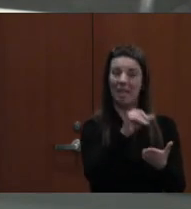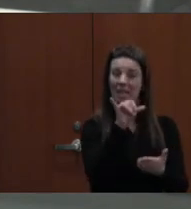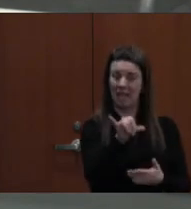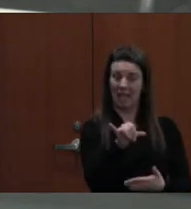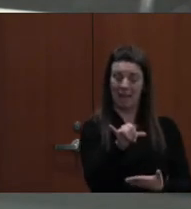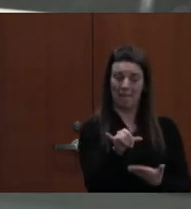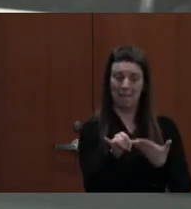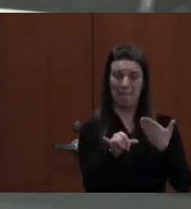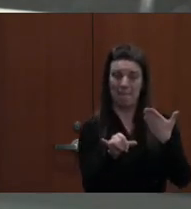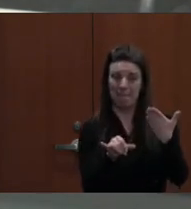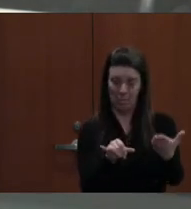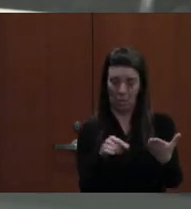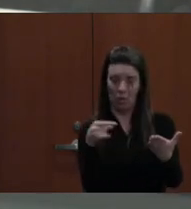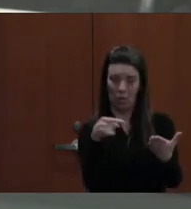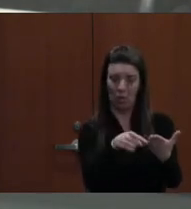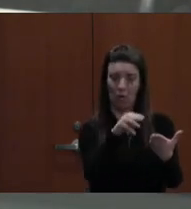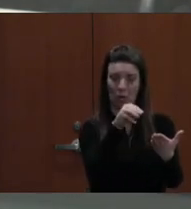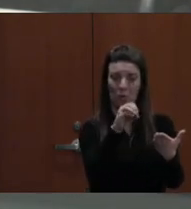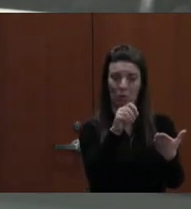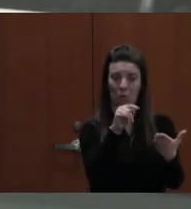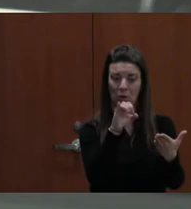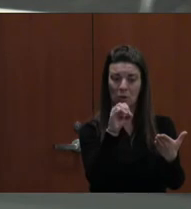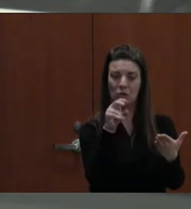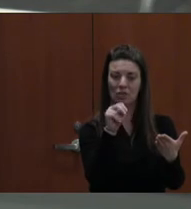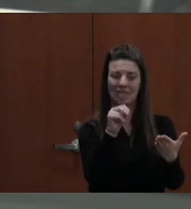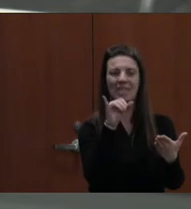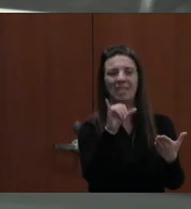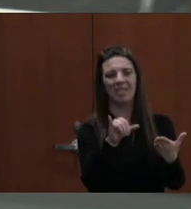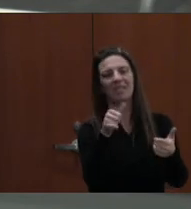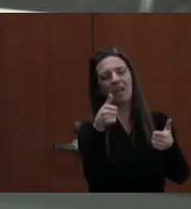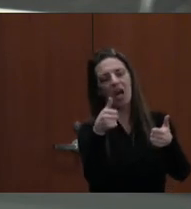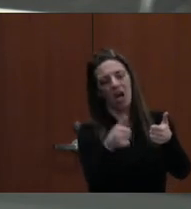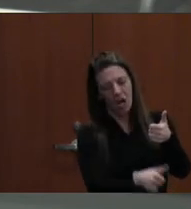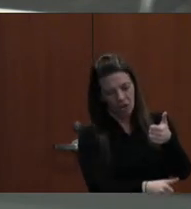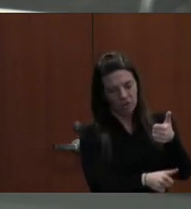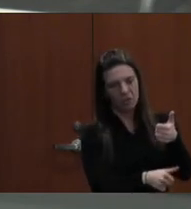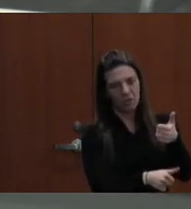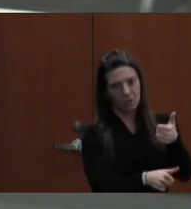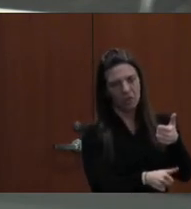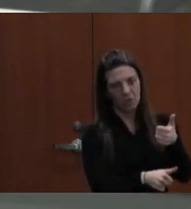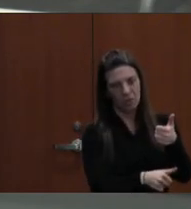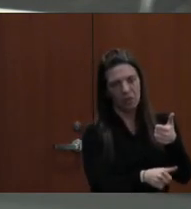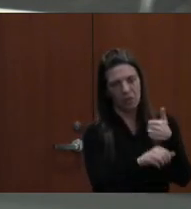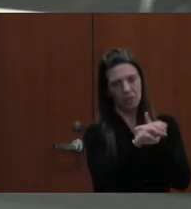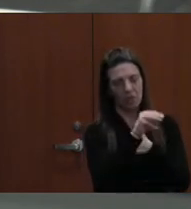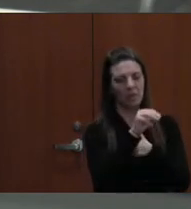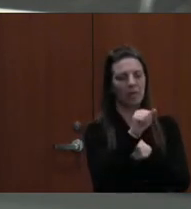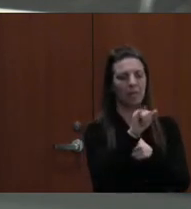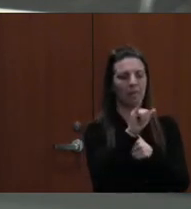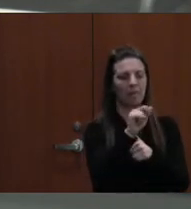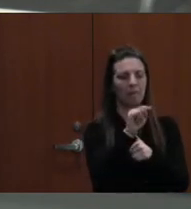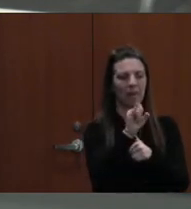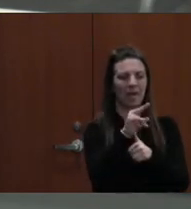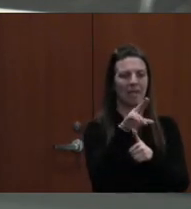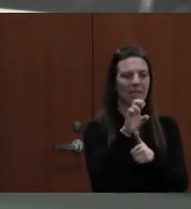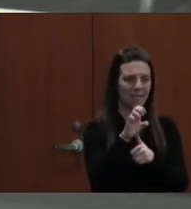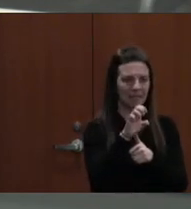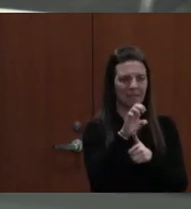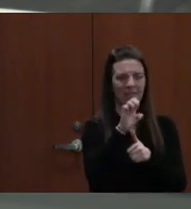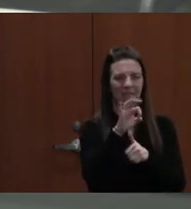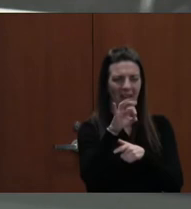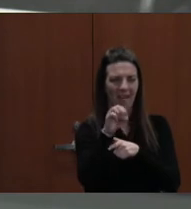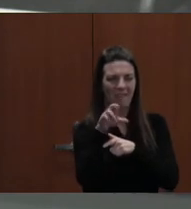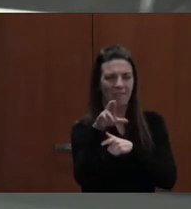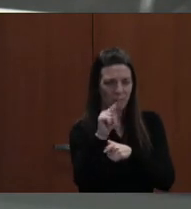ESSENCE IS COVERED UNDER MAINTENANCE OF EFFORT FUNDING BASED ON THE LATEST ALLOCATION NUMBERS WE HAVE FROM THE STATE. CORRECT. SO THAT